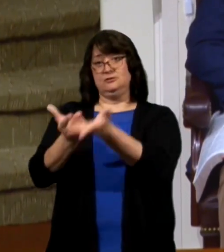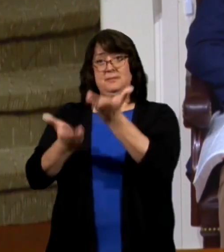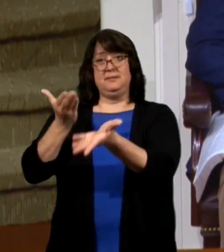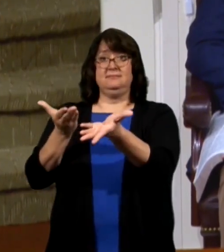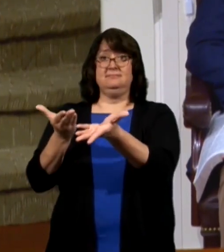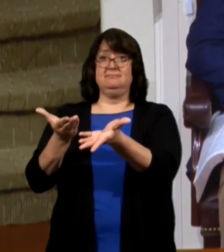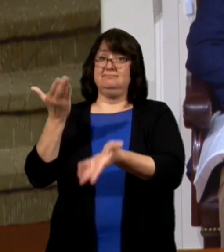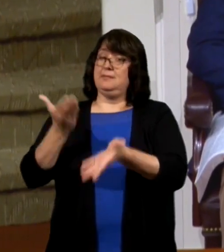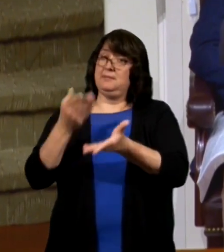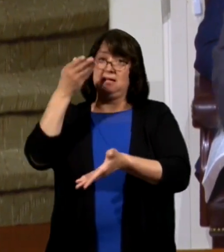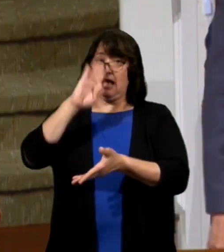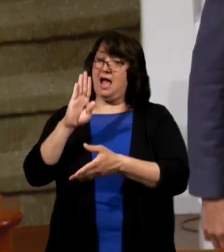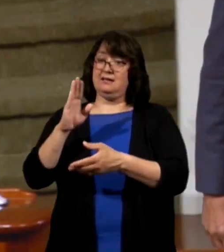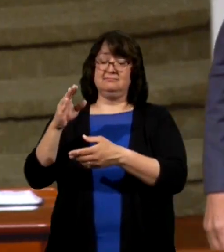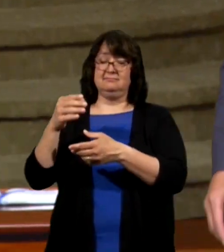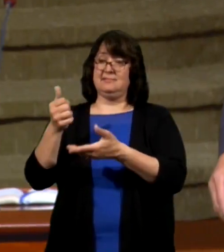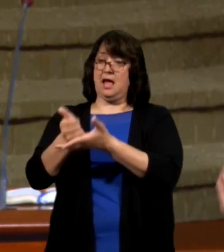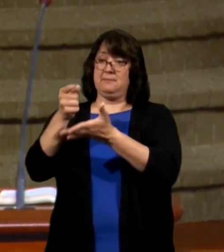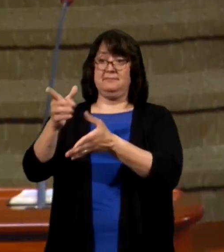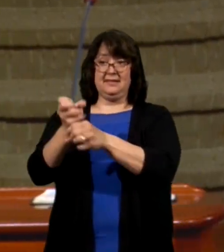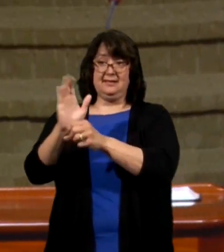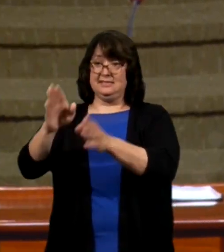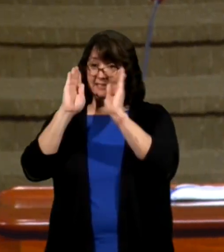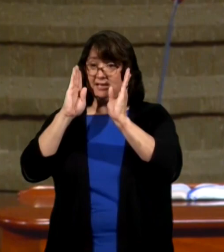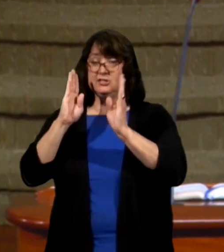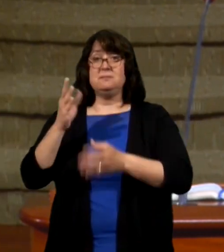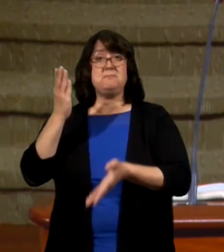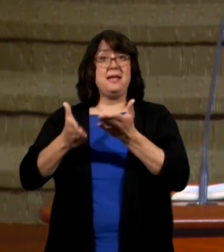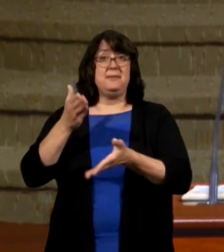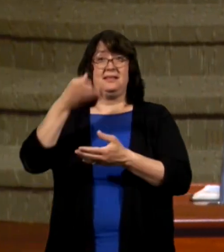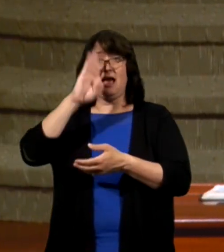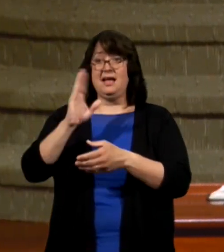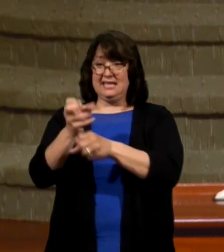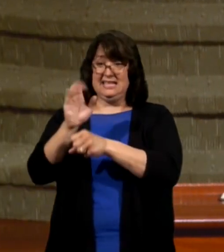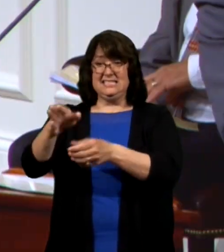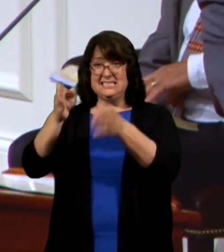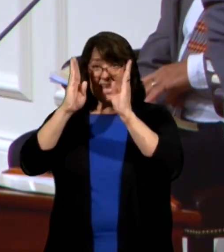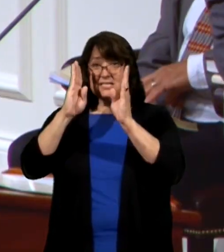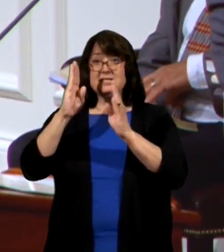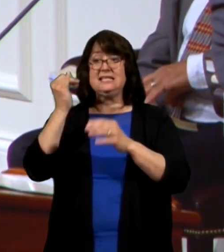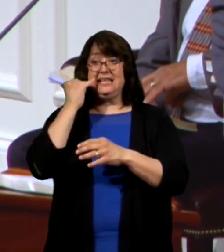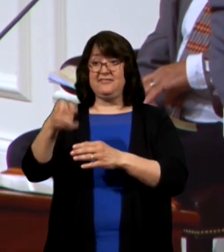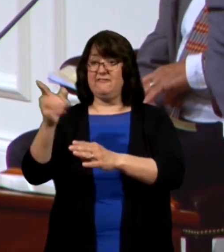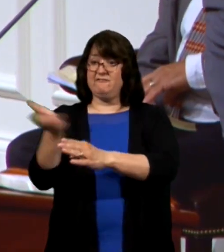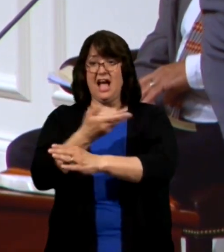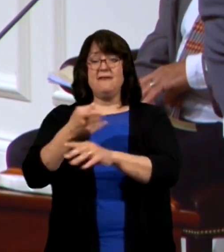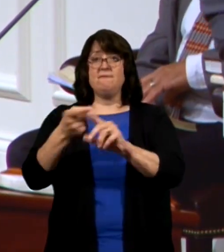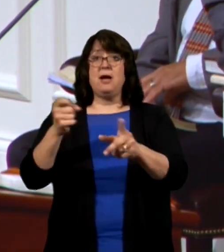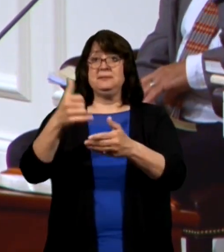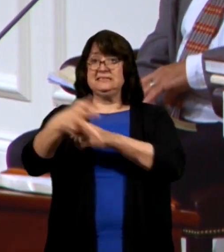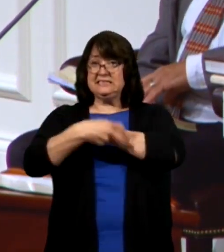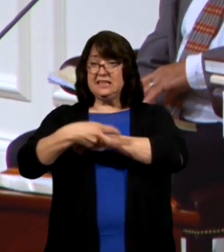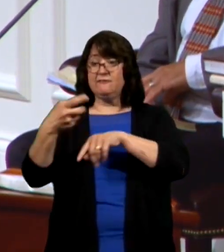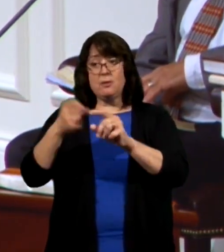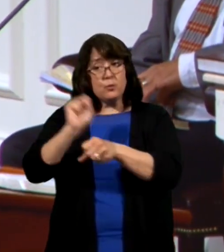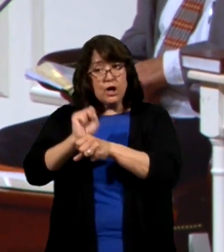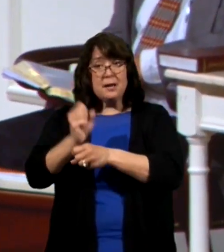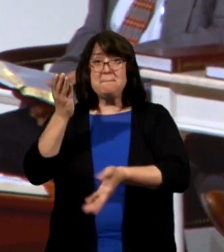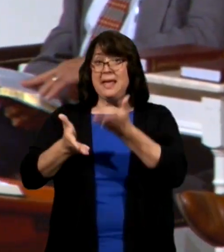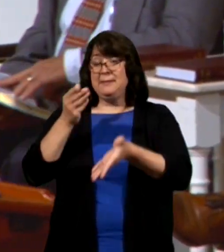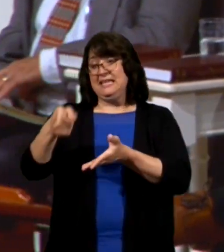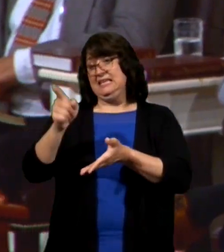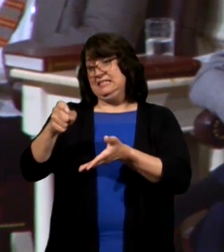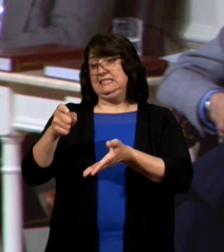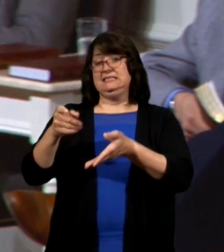it might be the cartwheel of you're fired for stealing from work it might be the